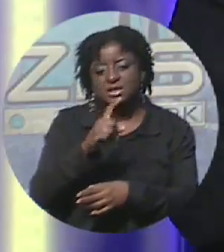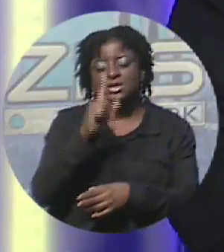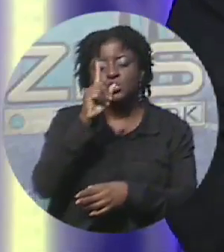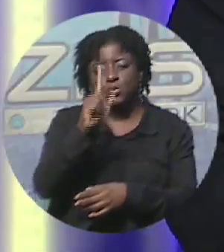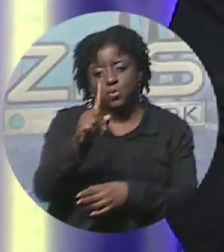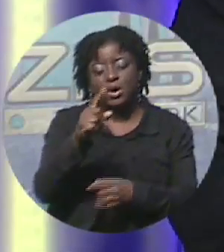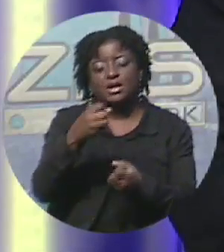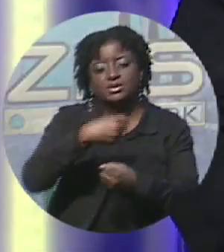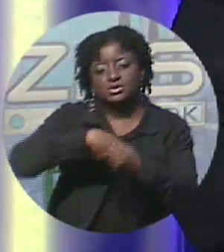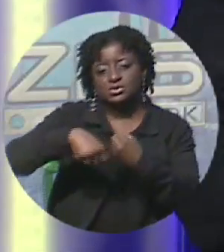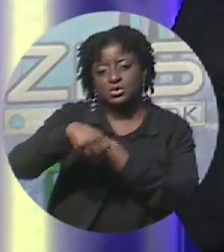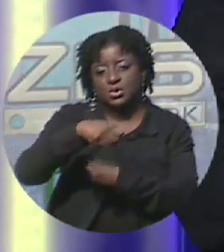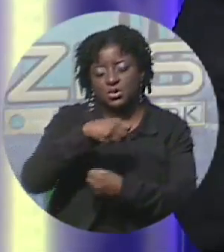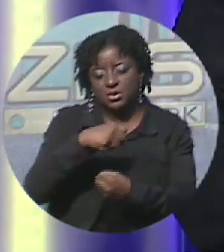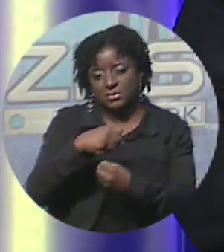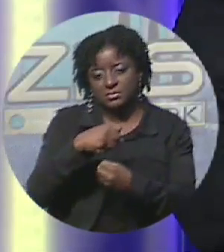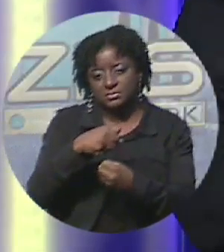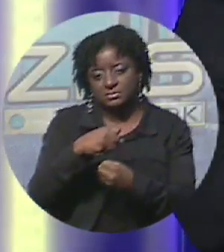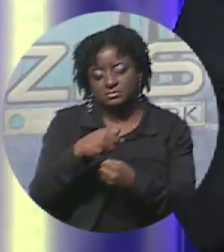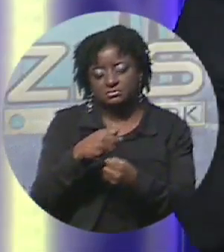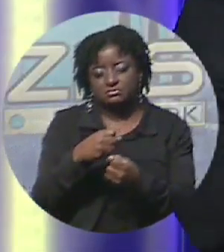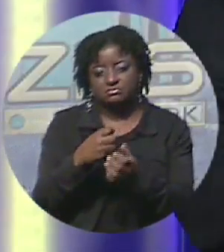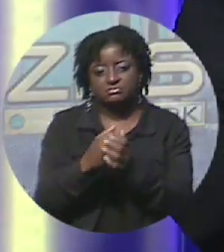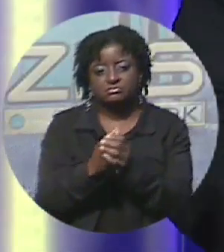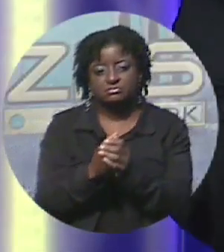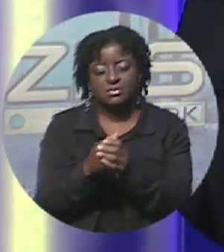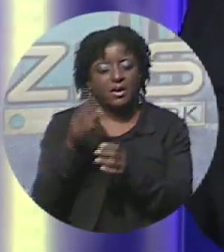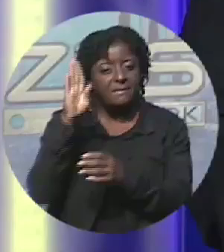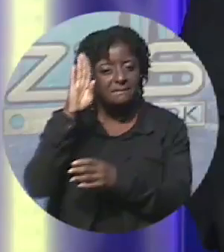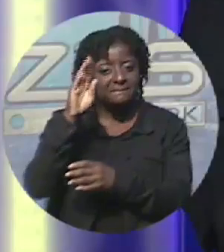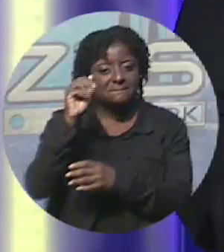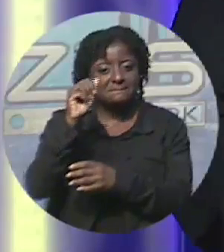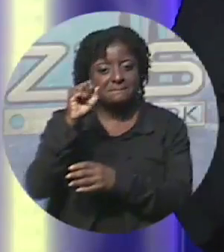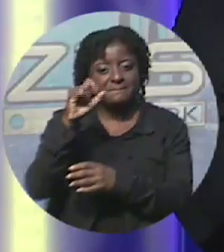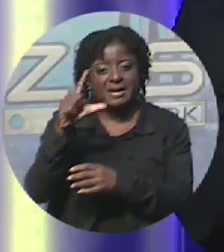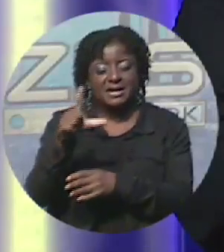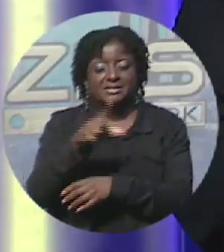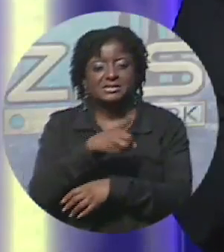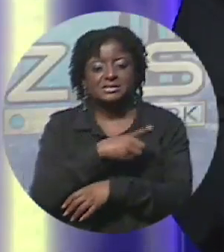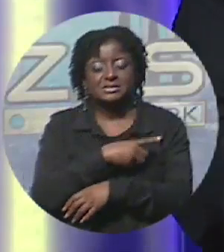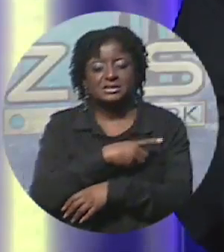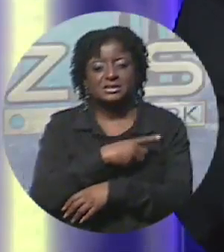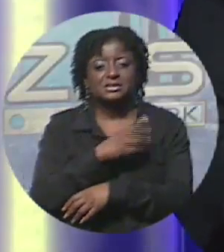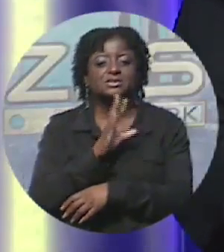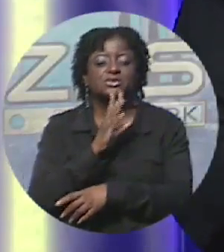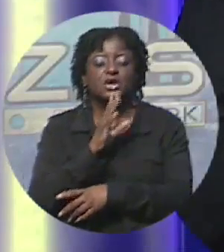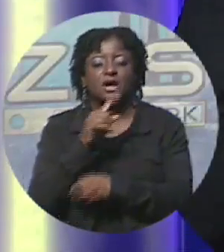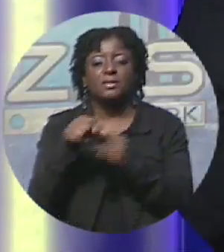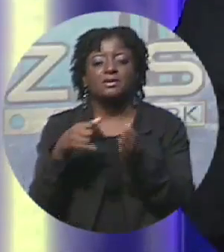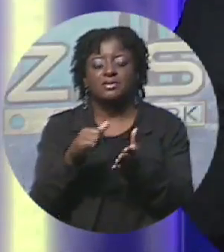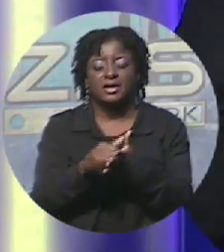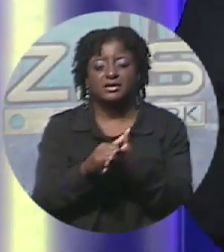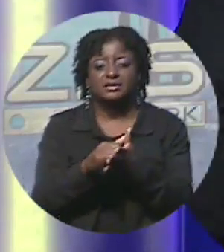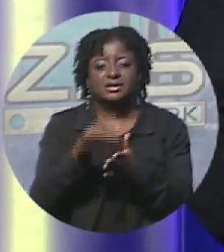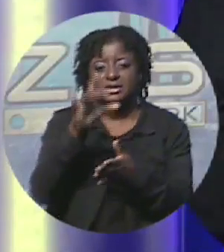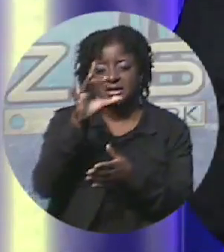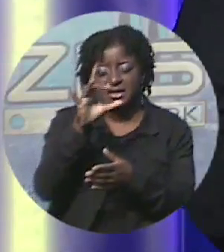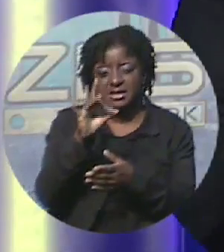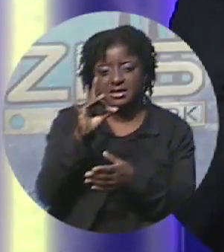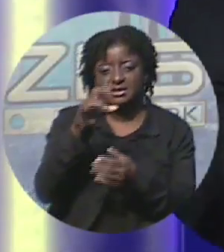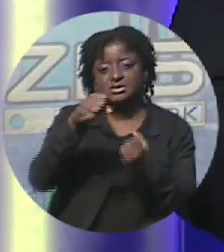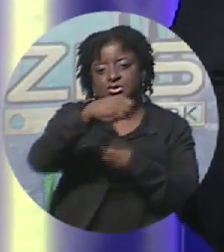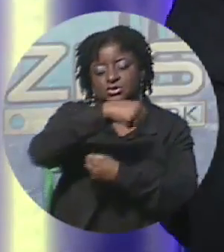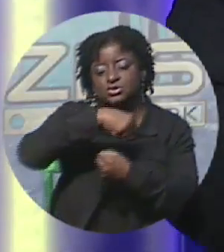about the season as it opens, Chief Meteorologist Basil Dean. Now, Basil, first let's talk about that. Eight storms, three hurricanes, one major